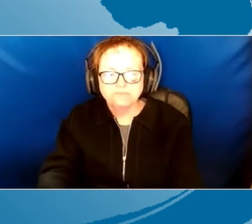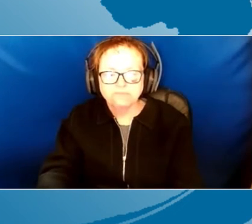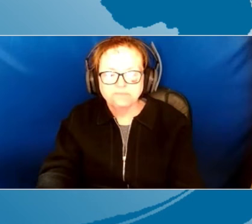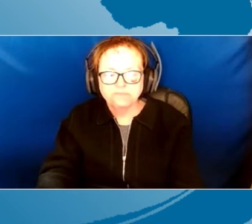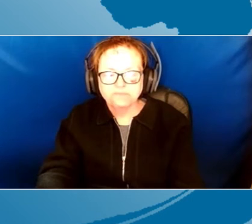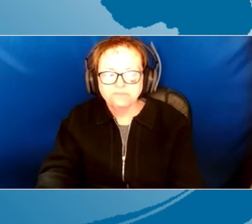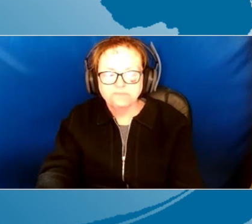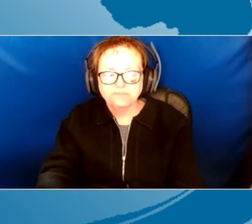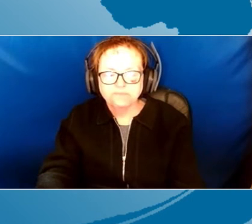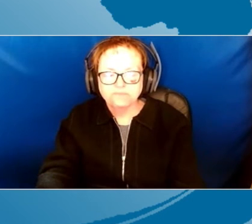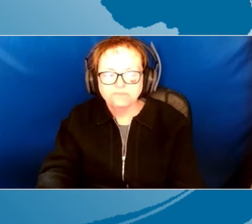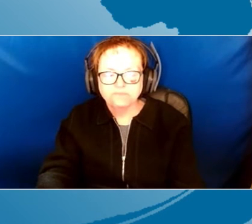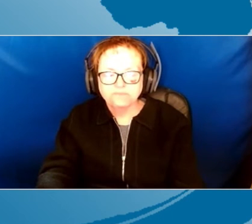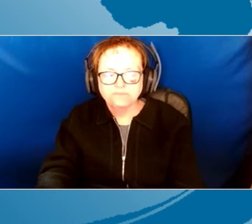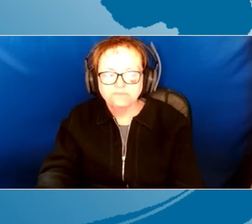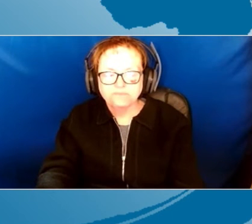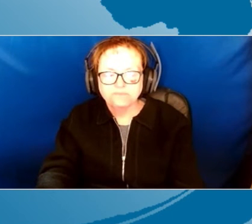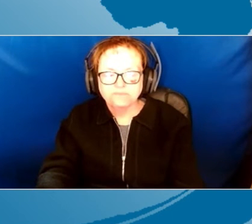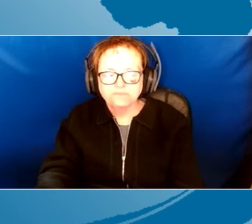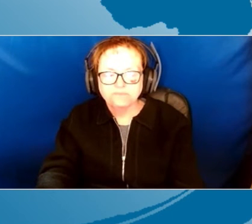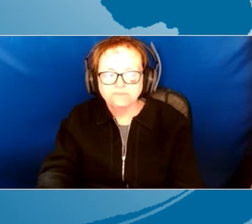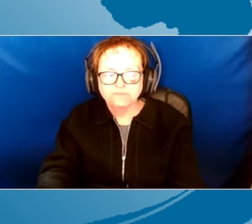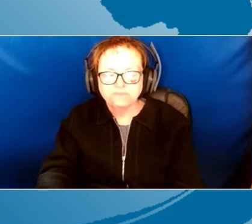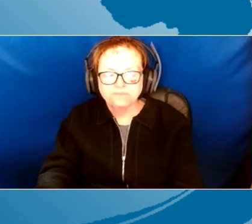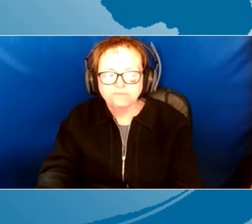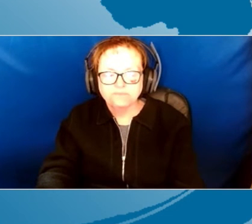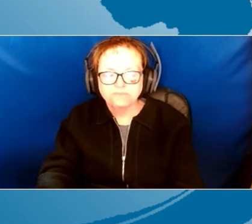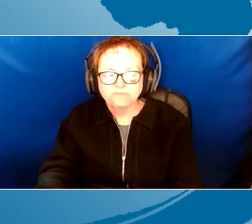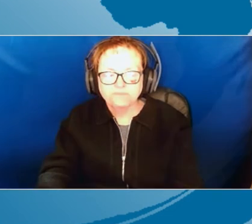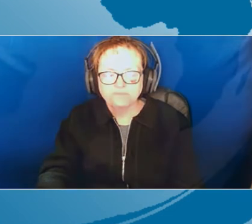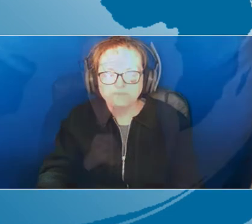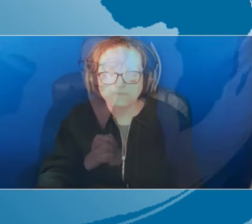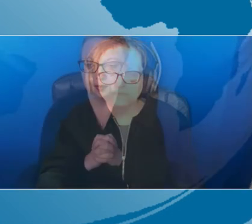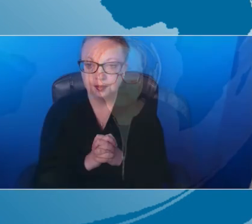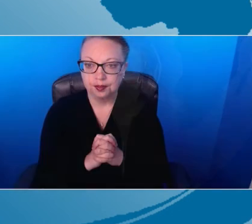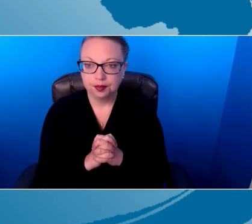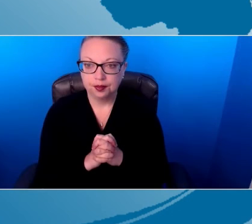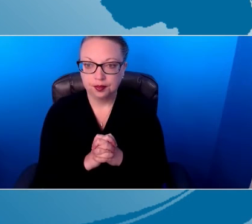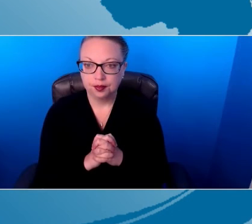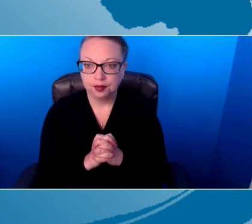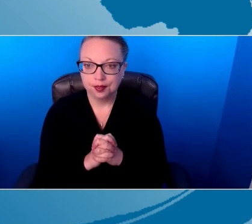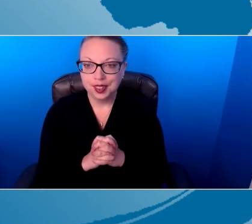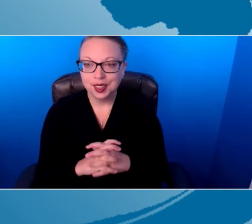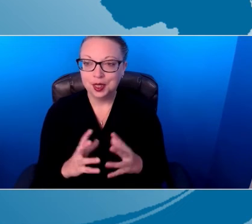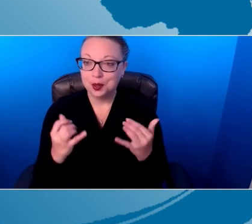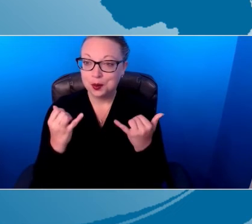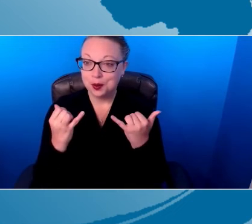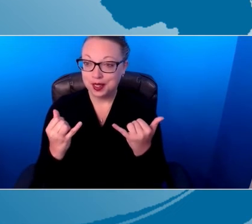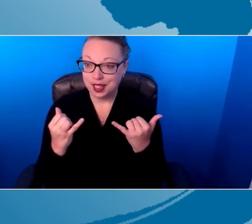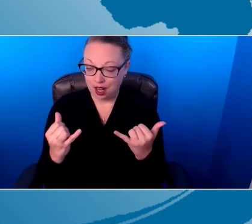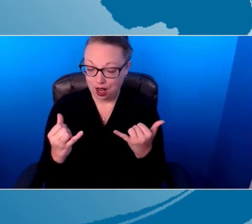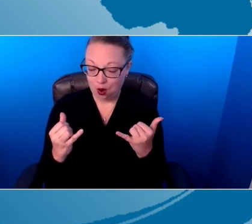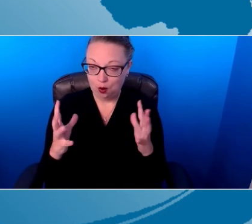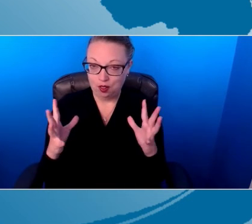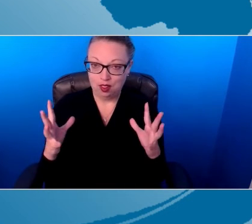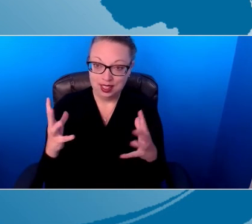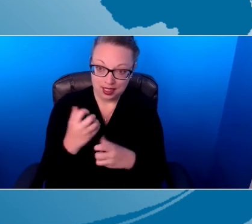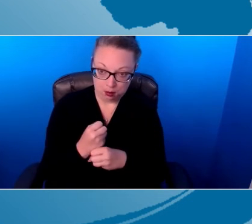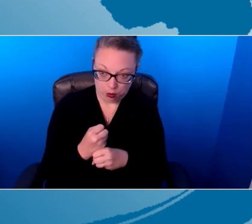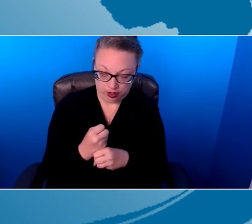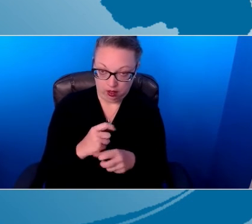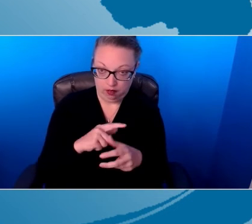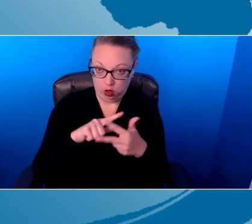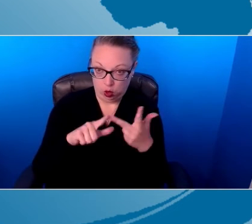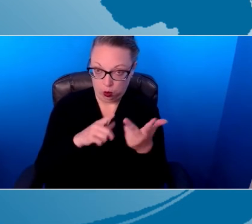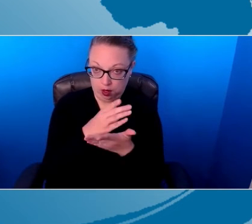All right, so here's kind of a summary of if we're coaching of the three parts of an effective visit. First, we revisit